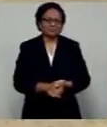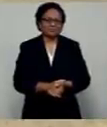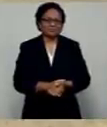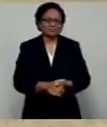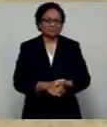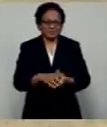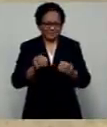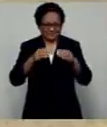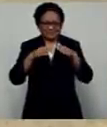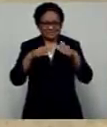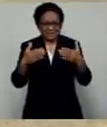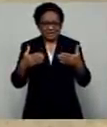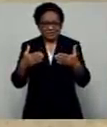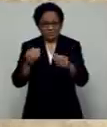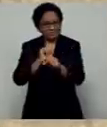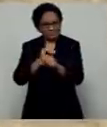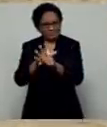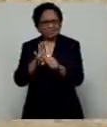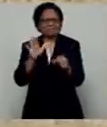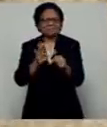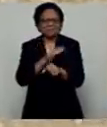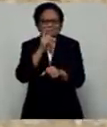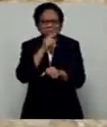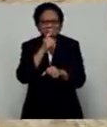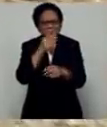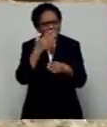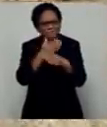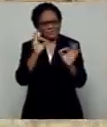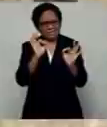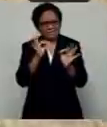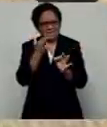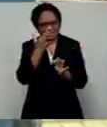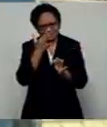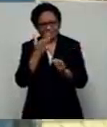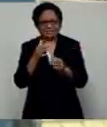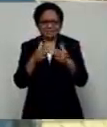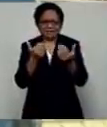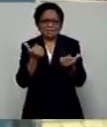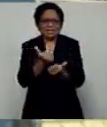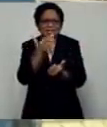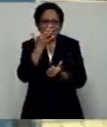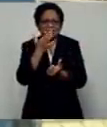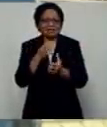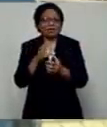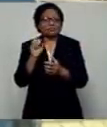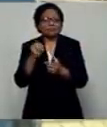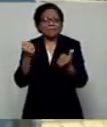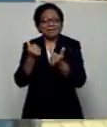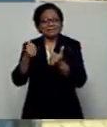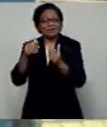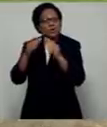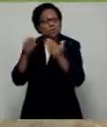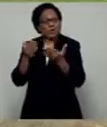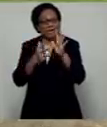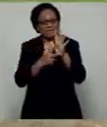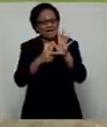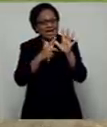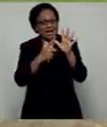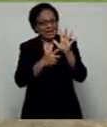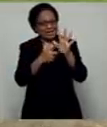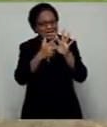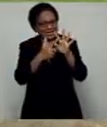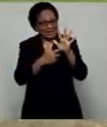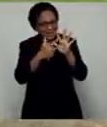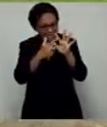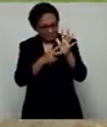Unemployment caused by the pandemic has disrupted livelihoods of residents living at the Vallelevu Heart community. The